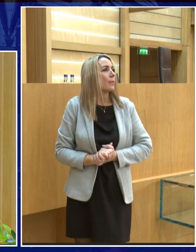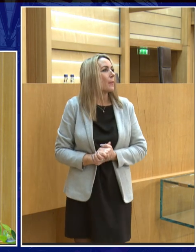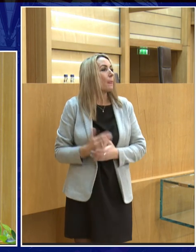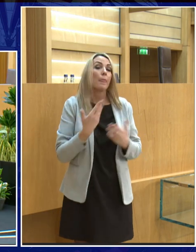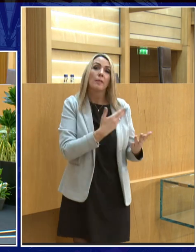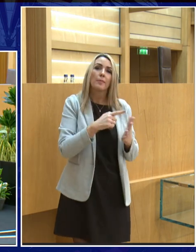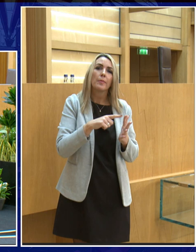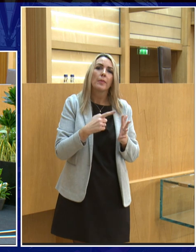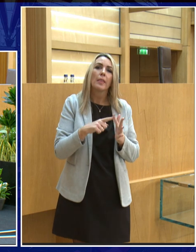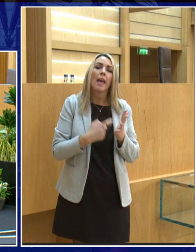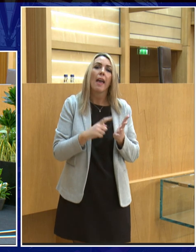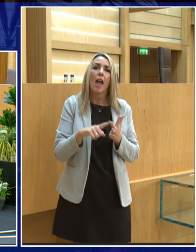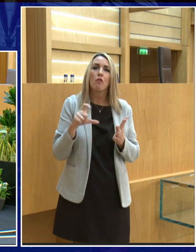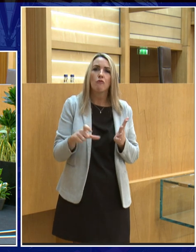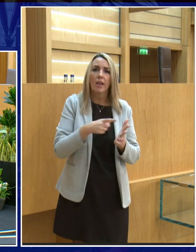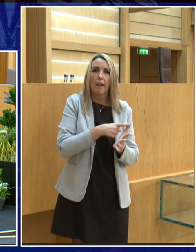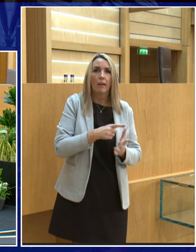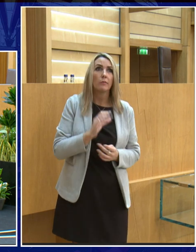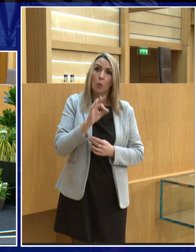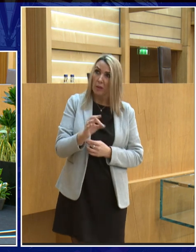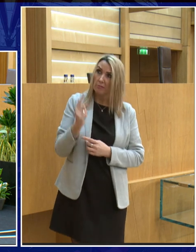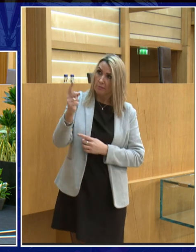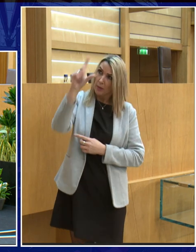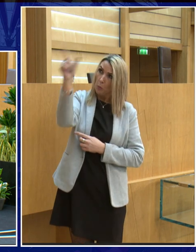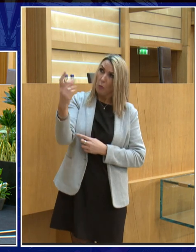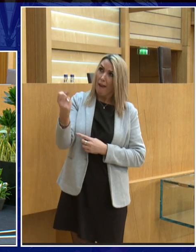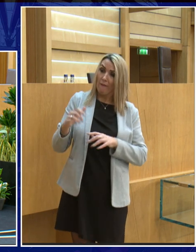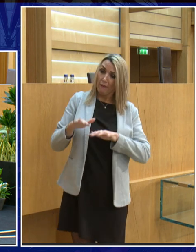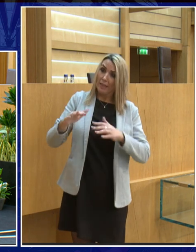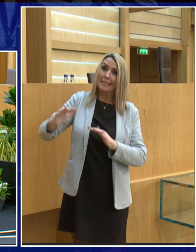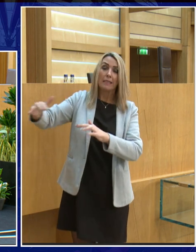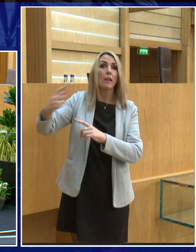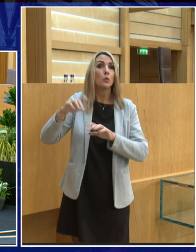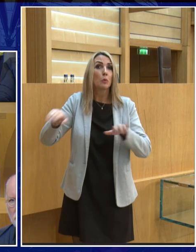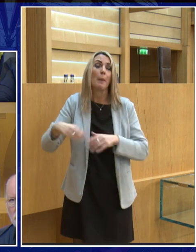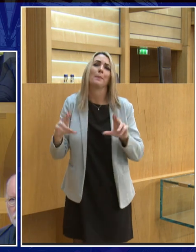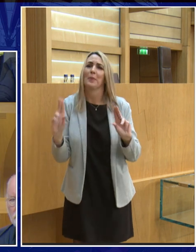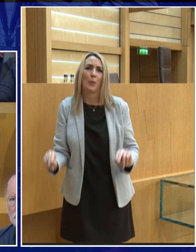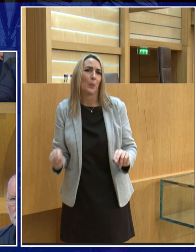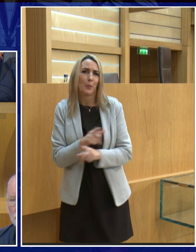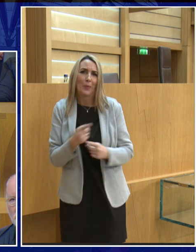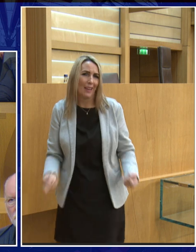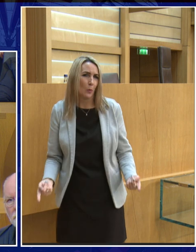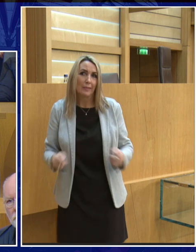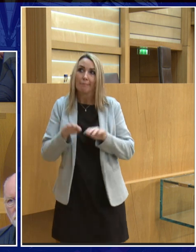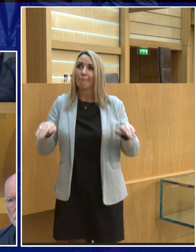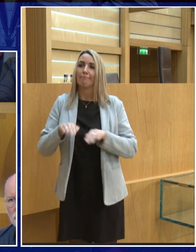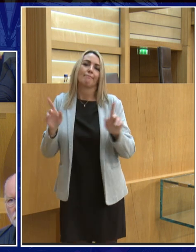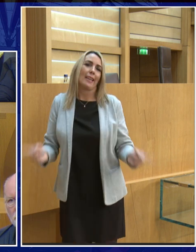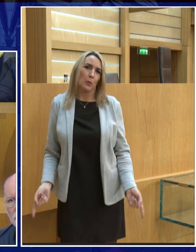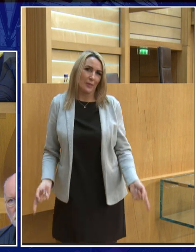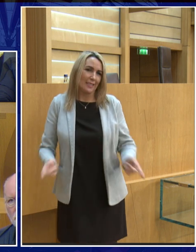Erica yeah now Erica can you swim in the moon seas the answer is no but you see